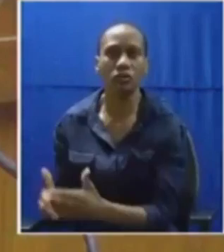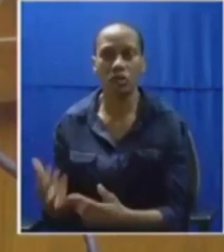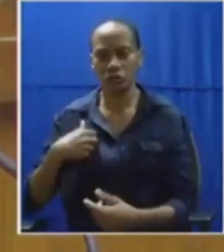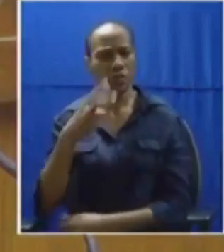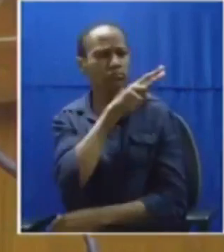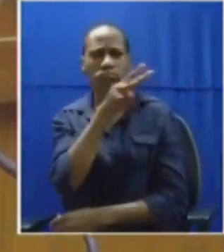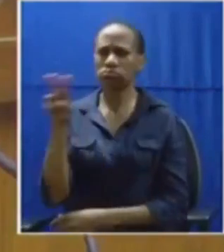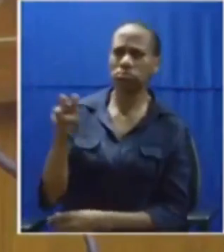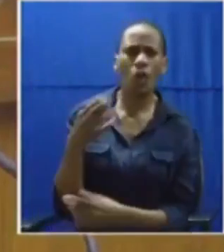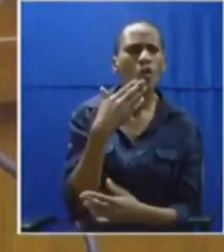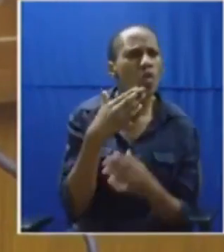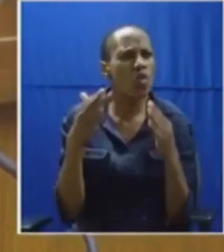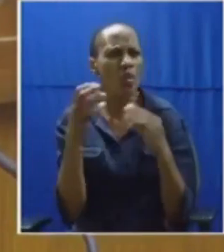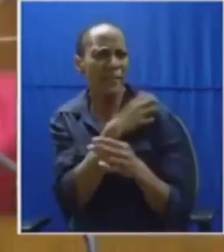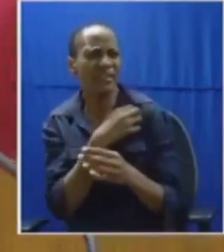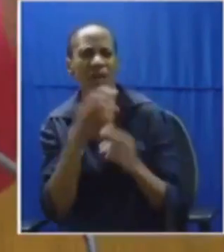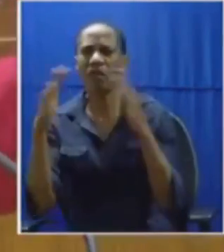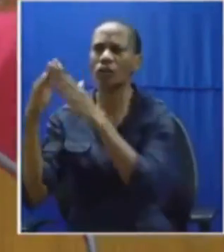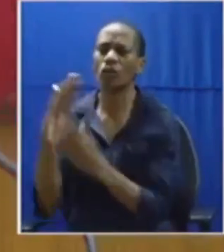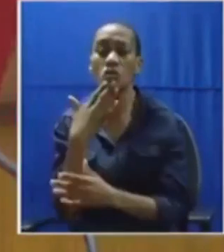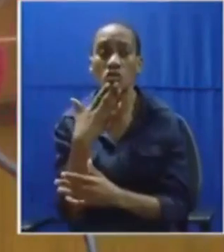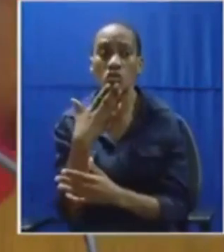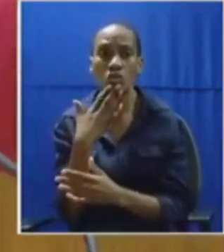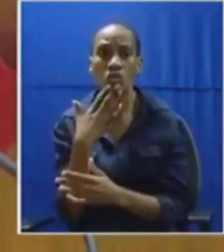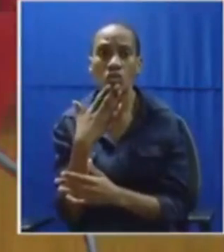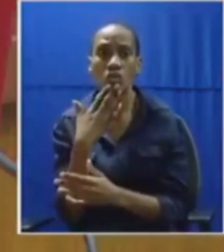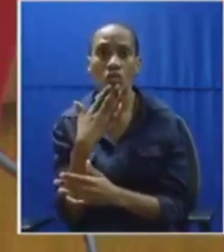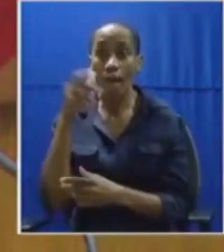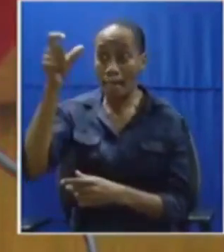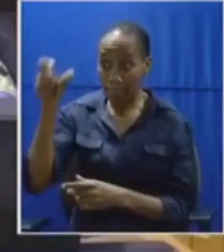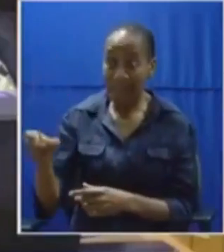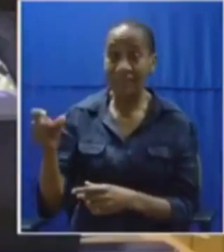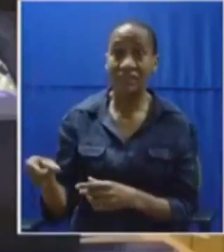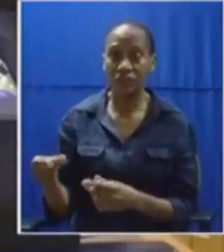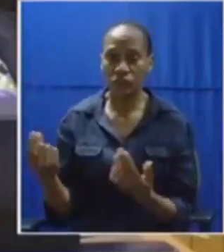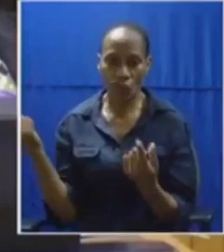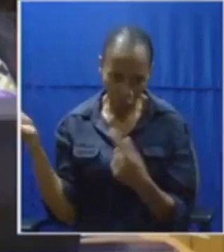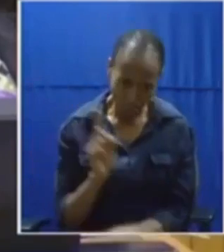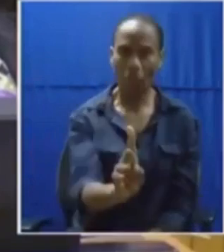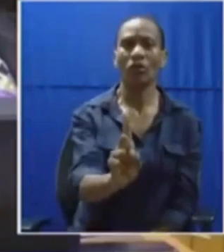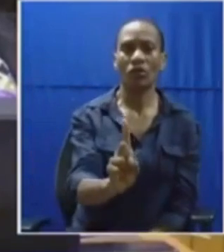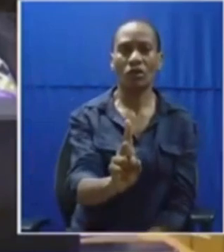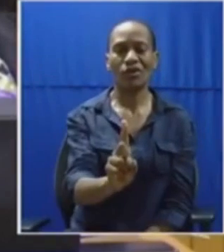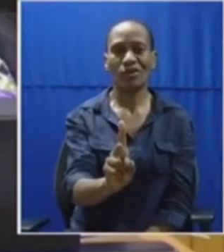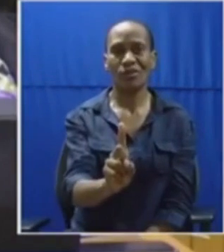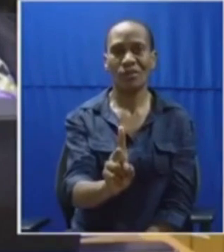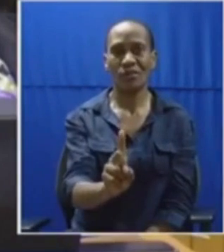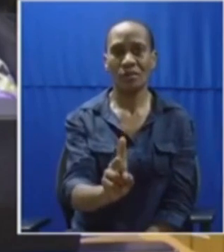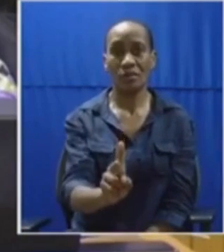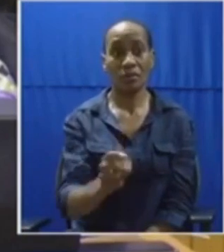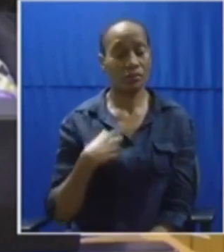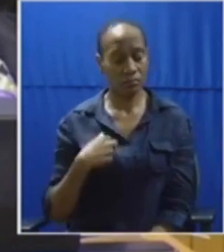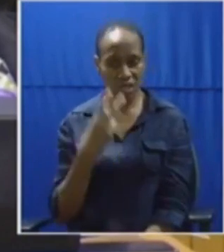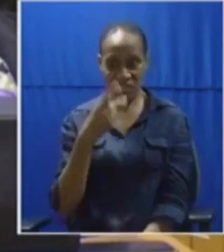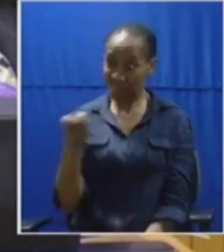look at who's the minister of human settlement the person the person that by just appearance you can see this one will never